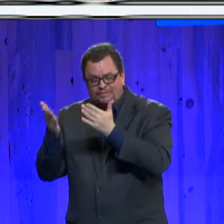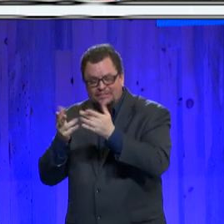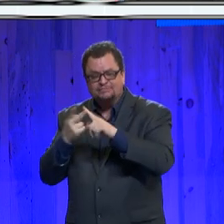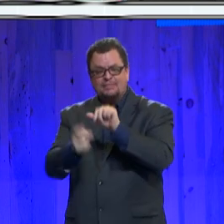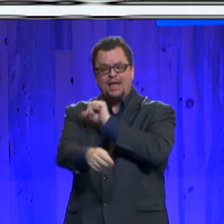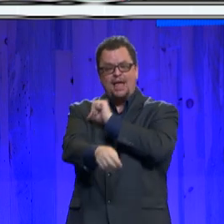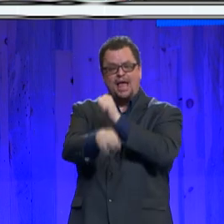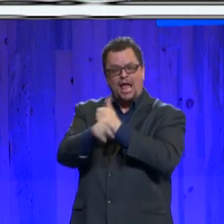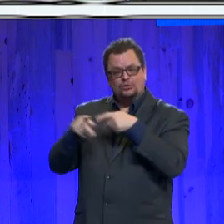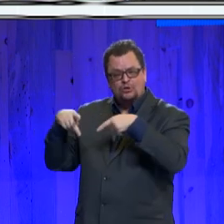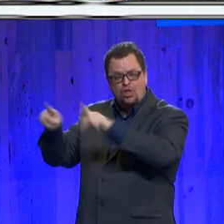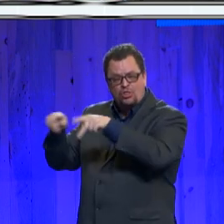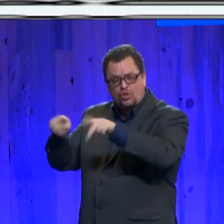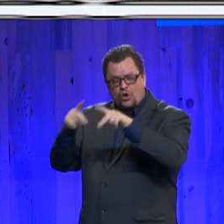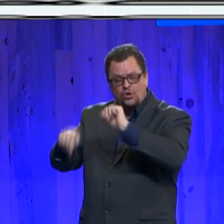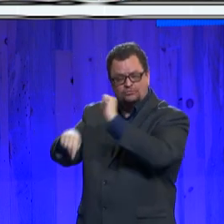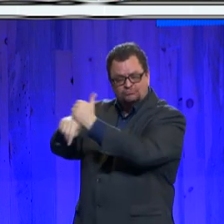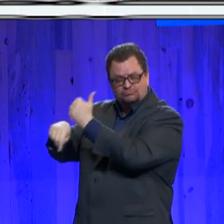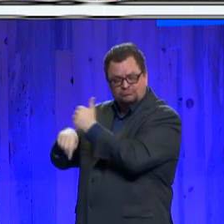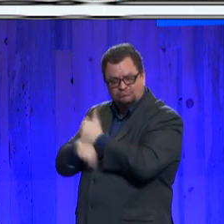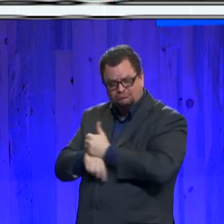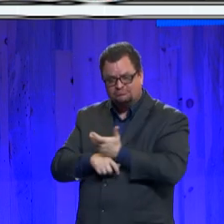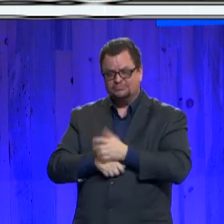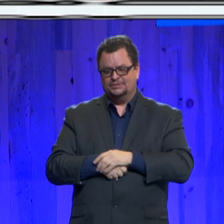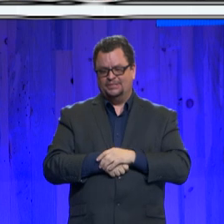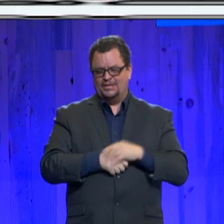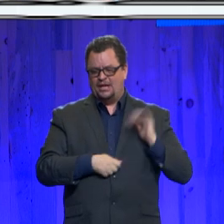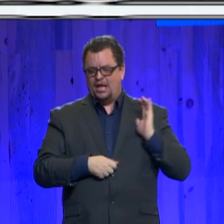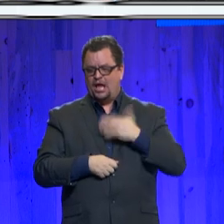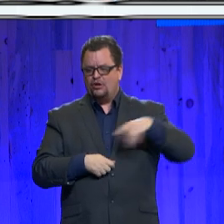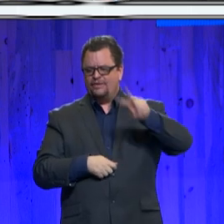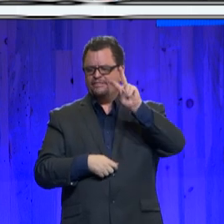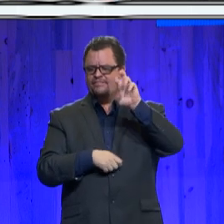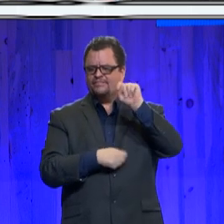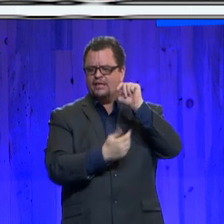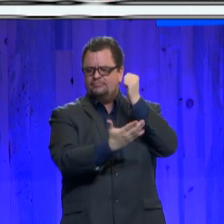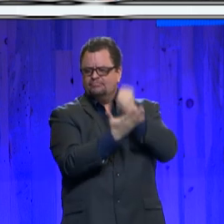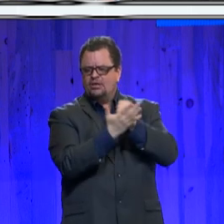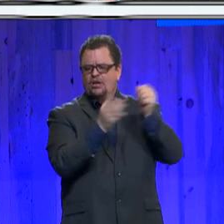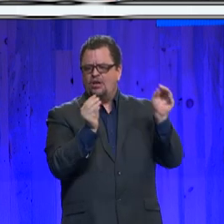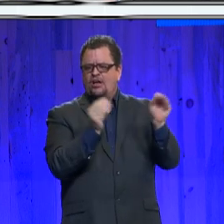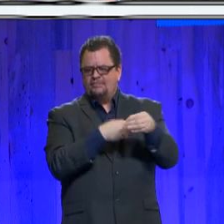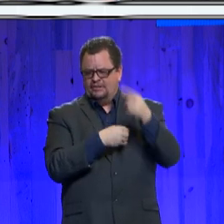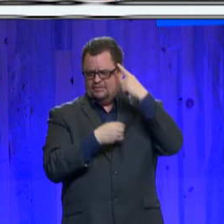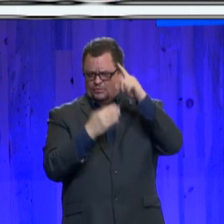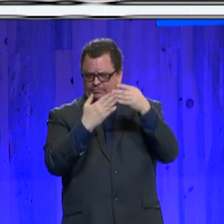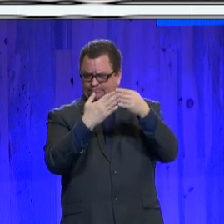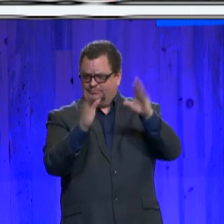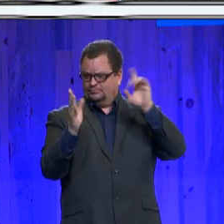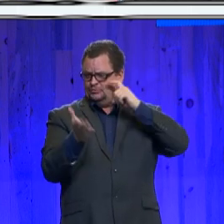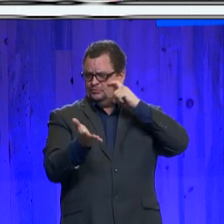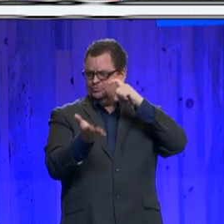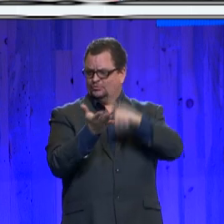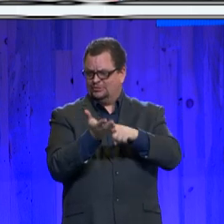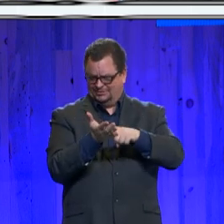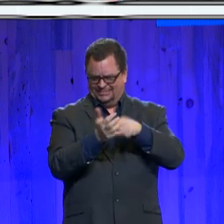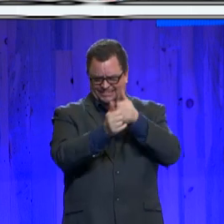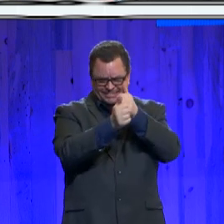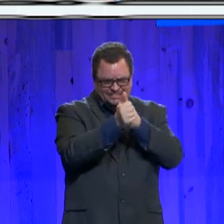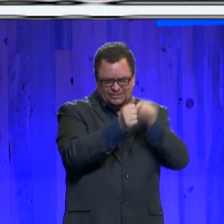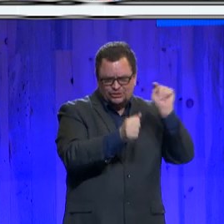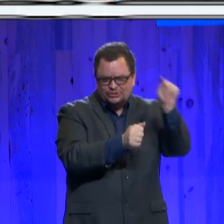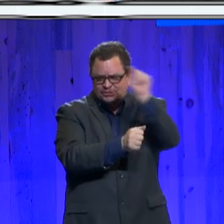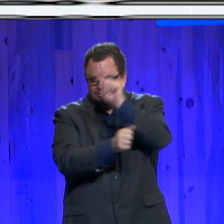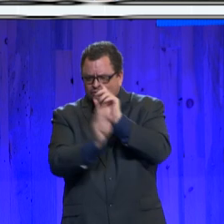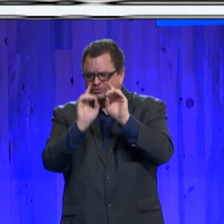two months ago, our veterans' office received public recognition, and virtually every county department has won a prestigious award